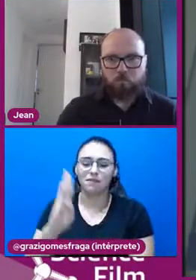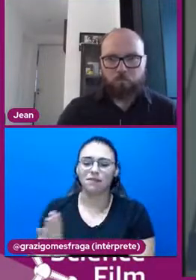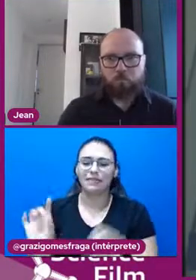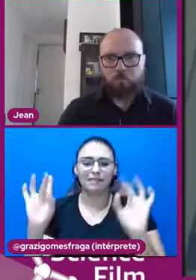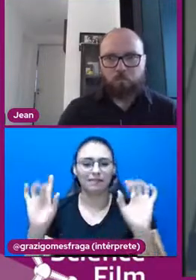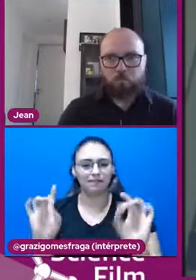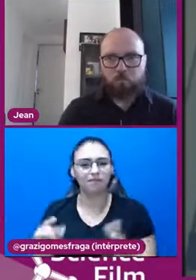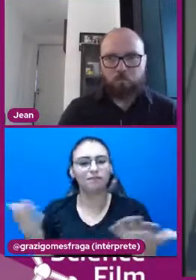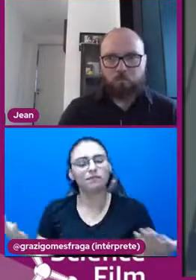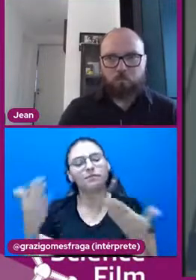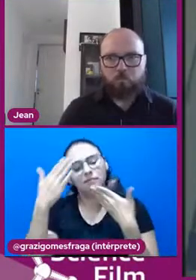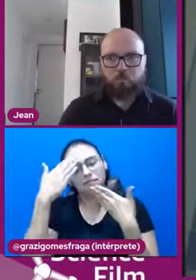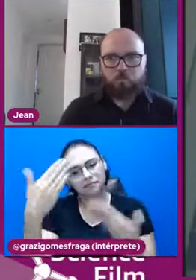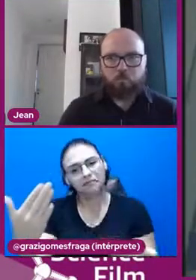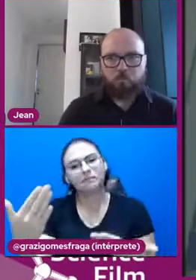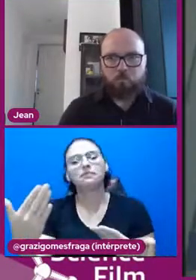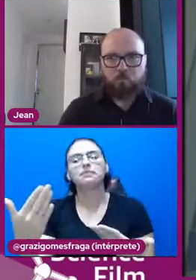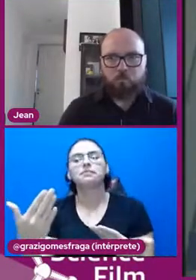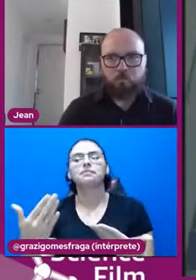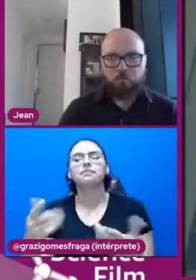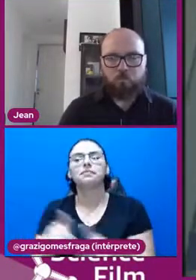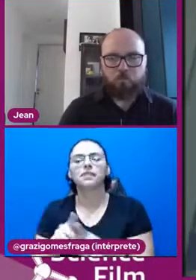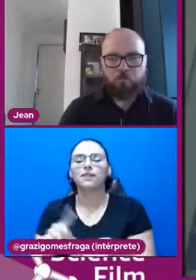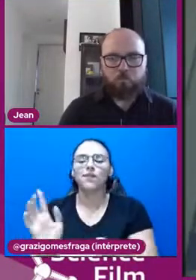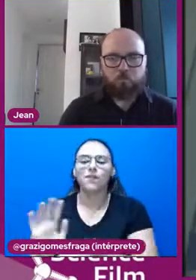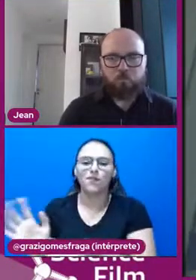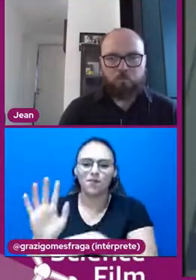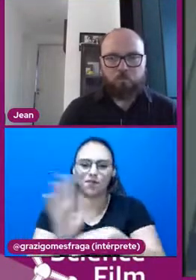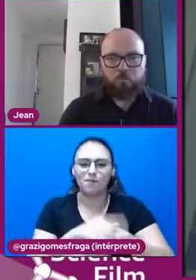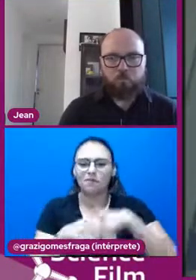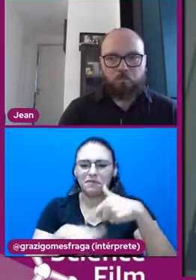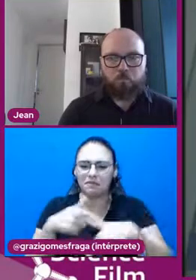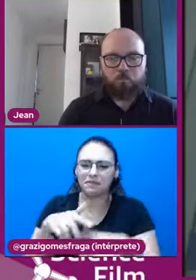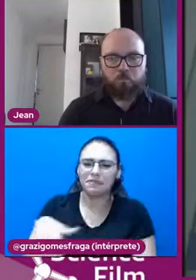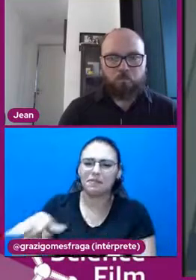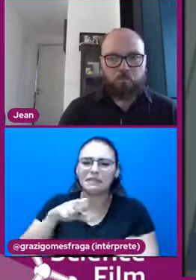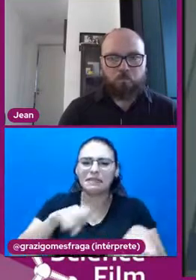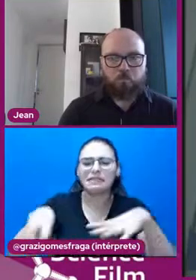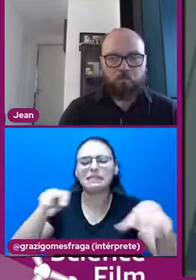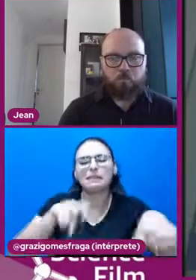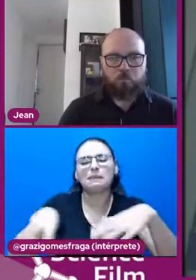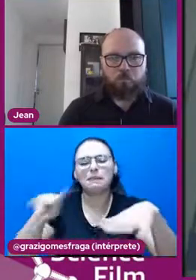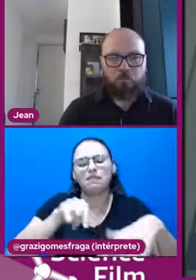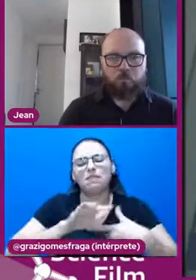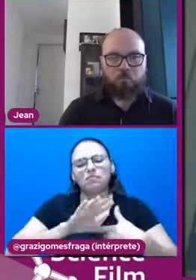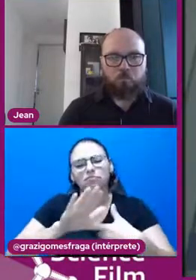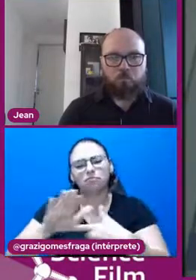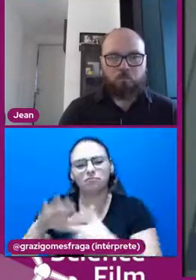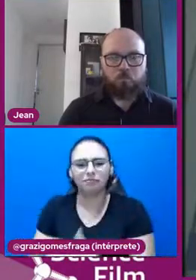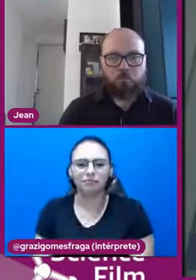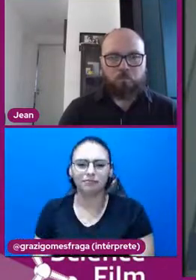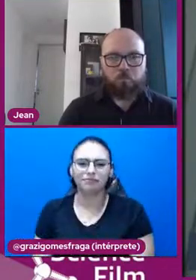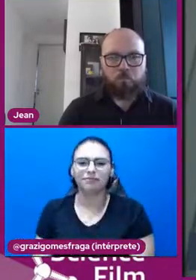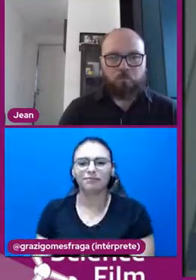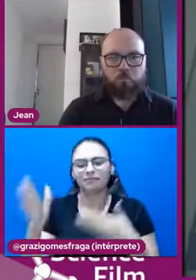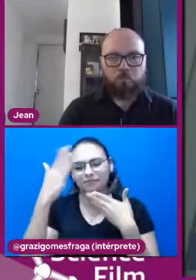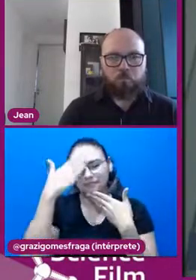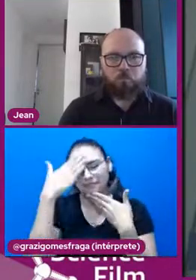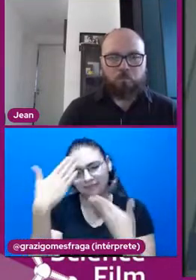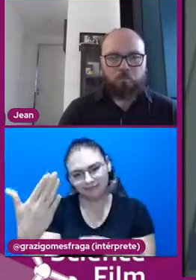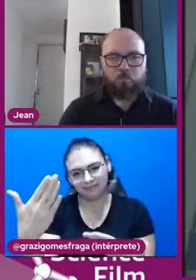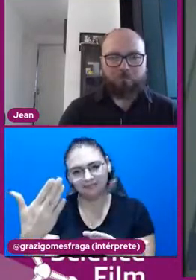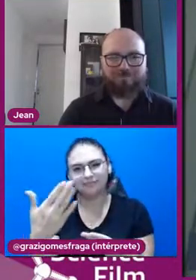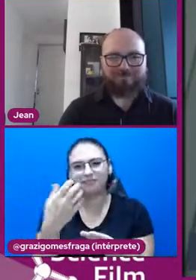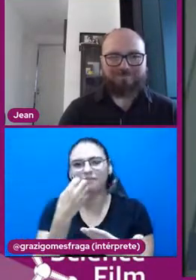hope that audiences will enjoy the films and activities on offer over the coming weeks. Thank very much and good